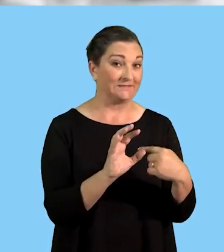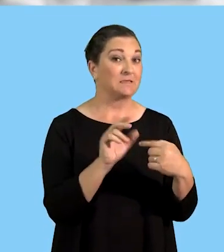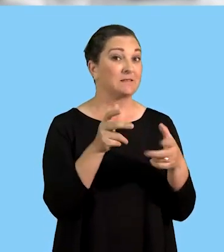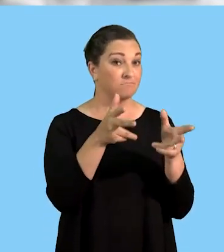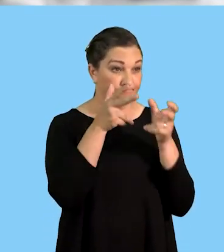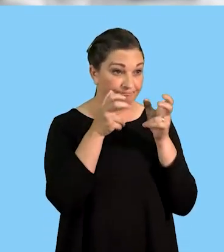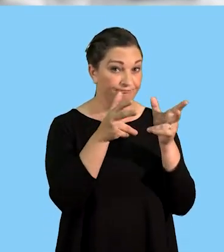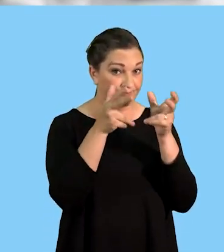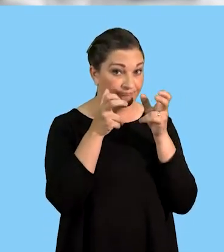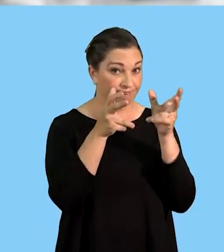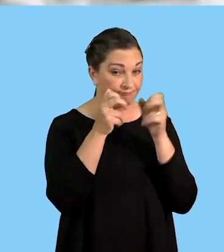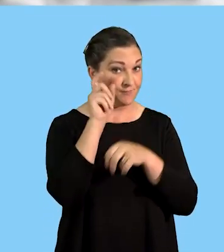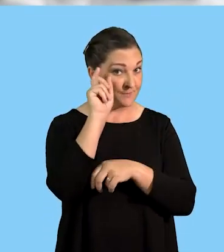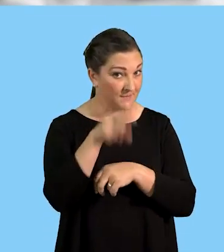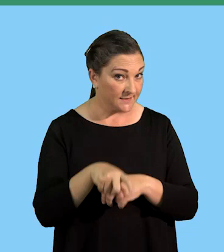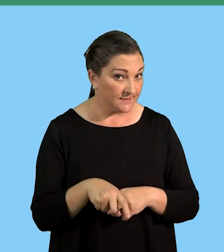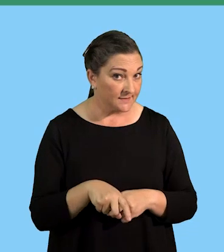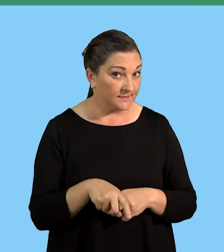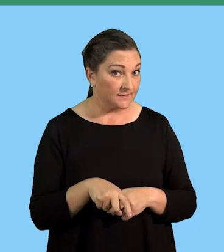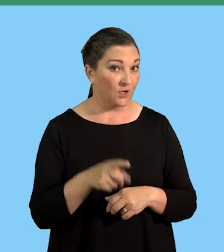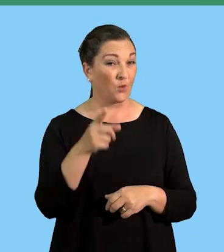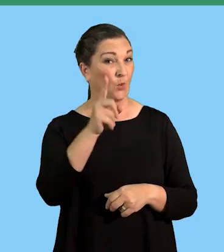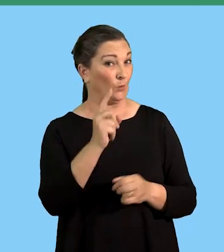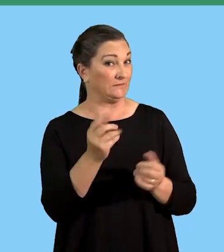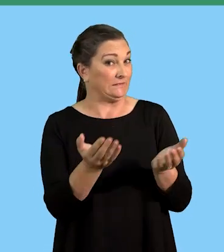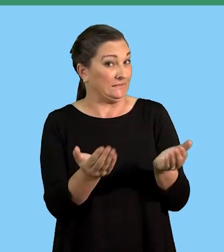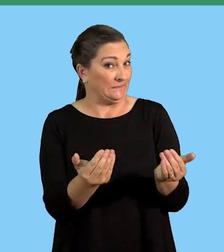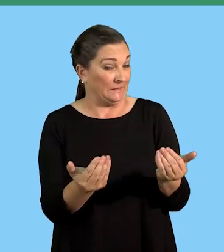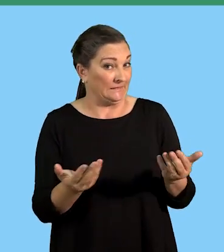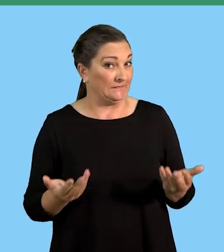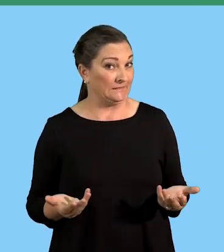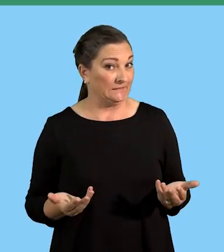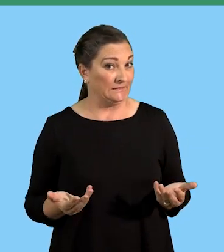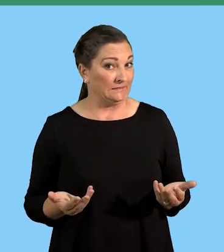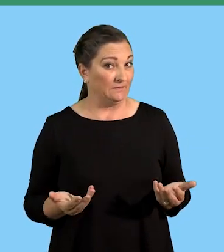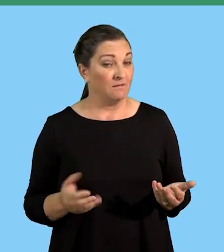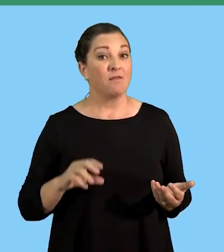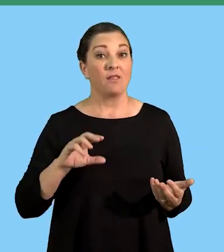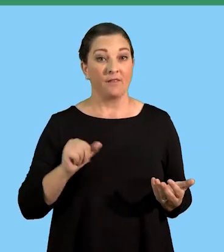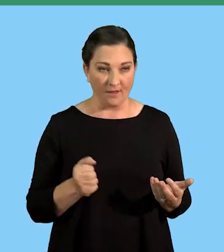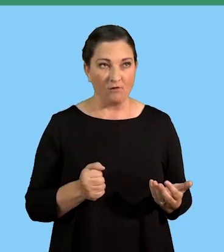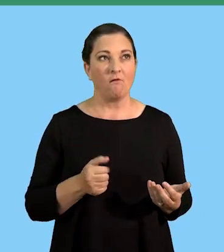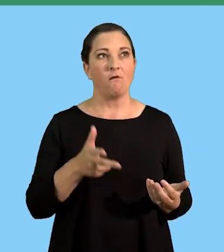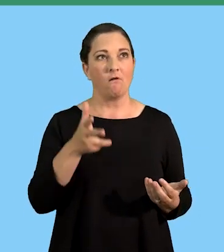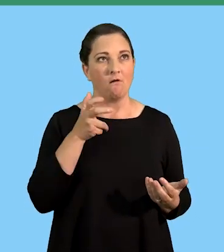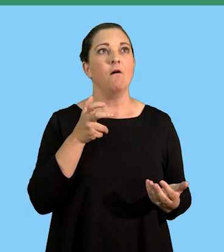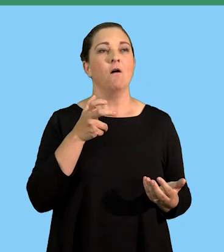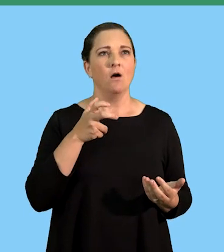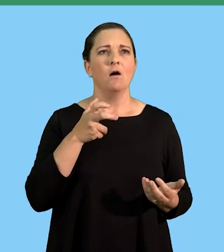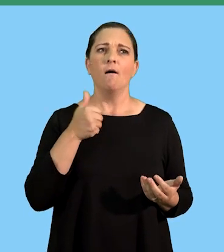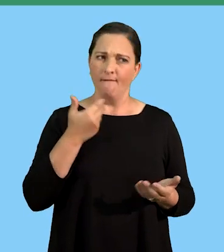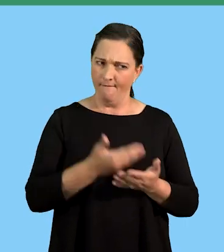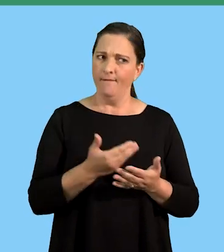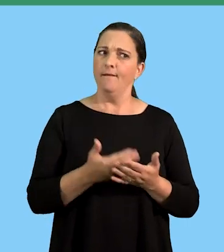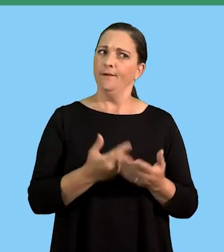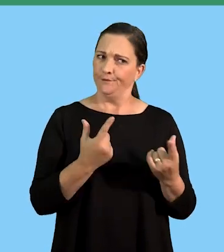The followers have to listen to what is expected of them and they are willing to work as a team. So,